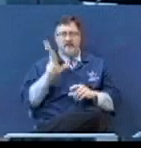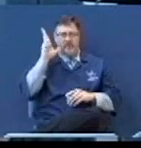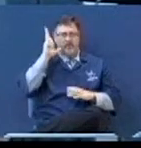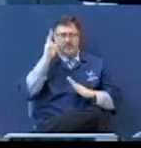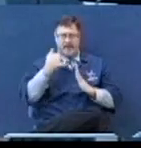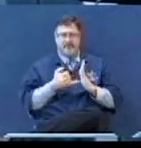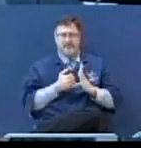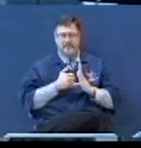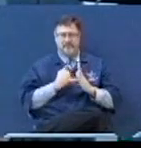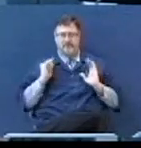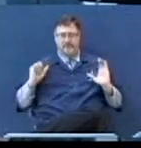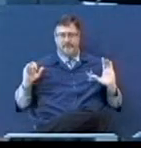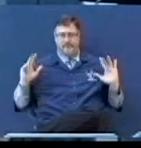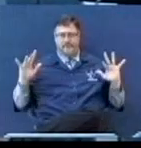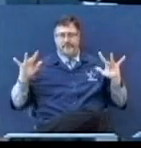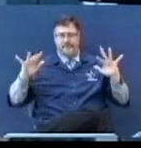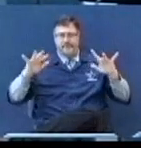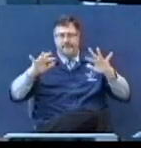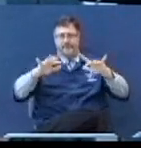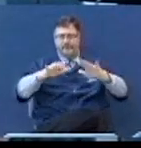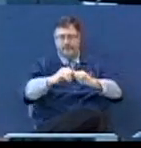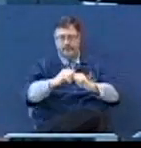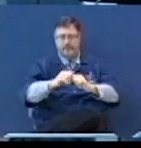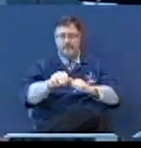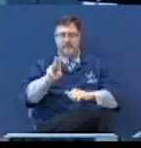about it, and they come flocking over there no more.